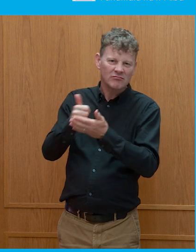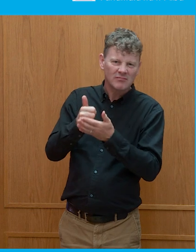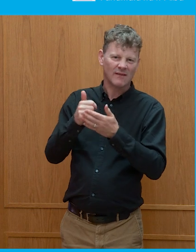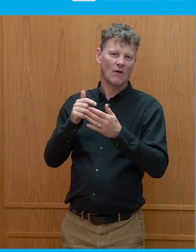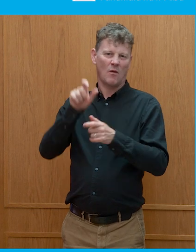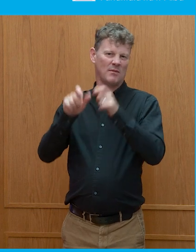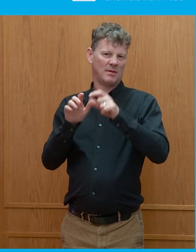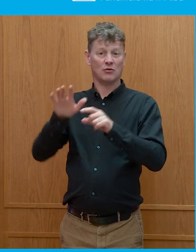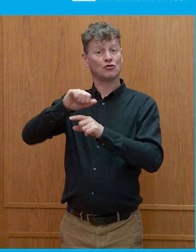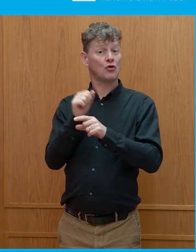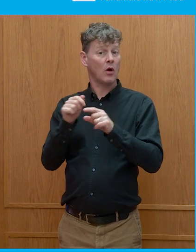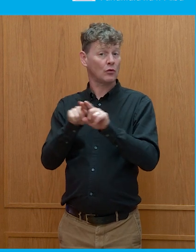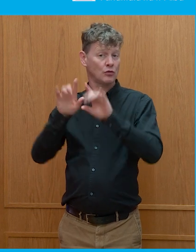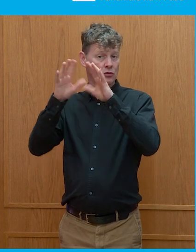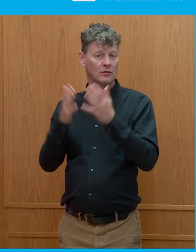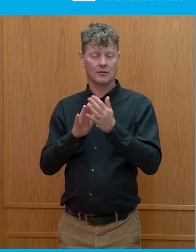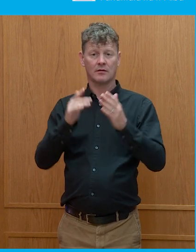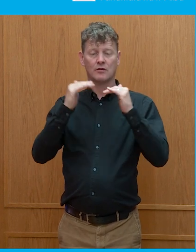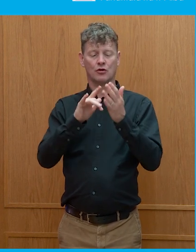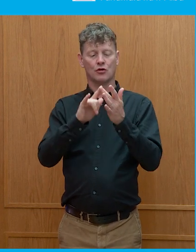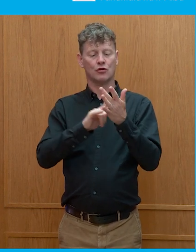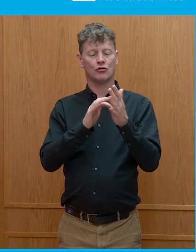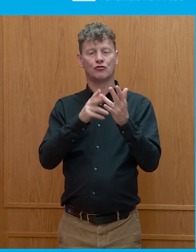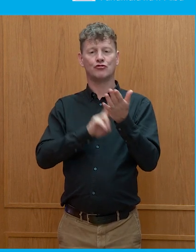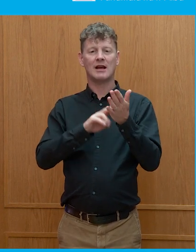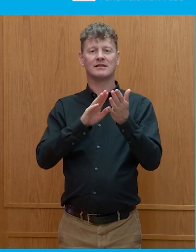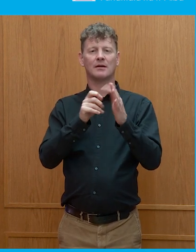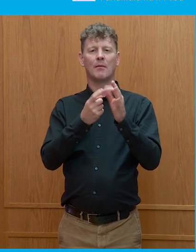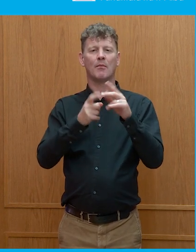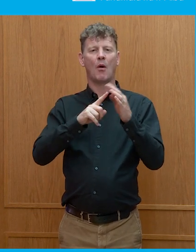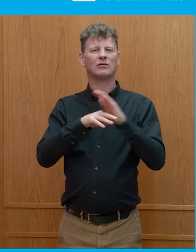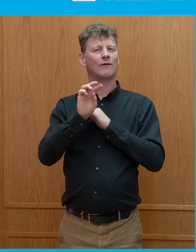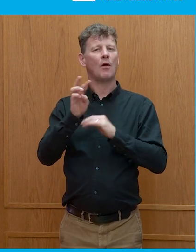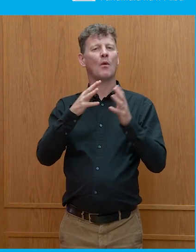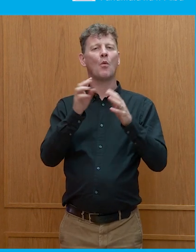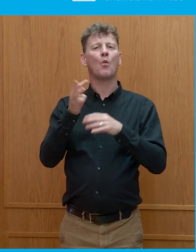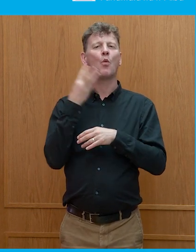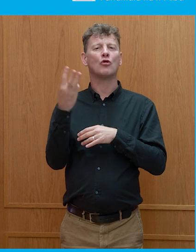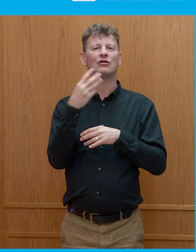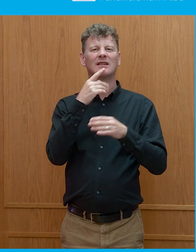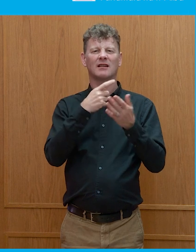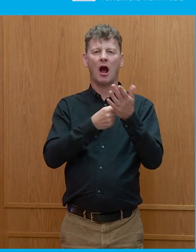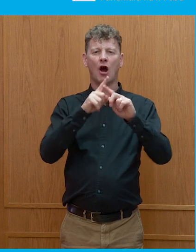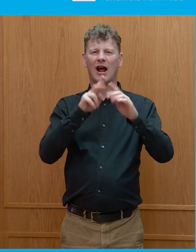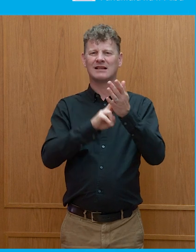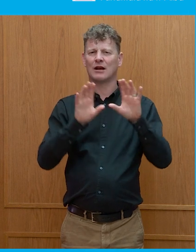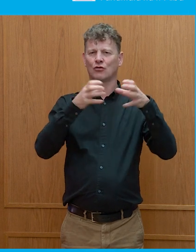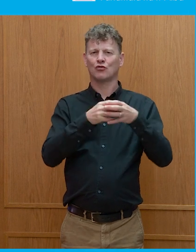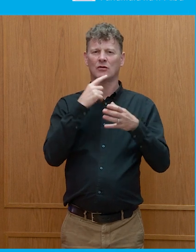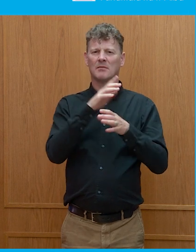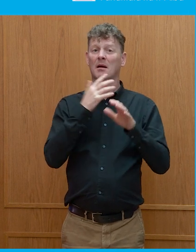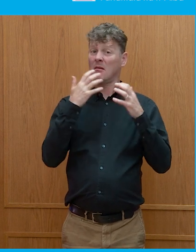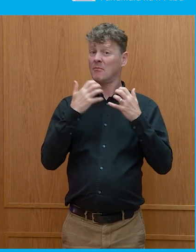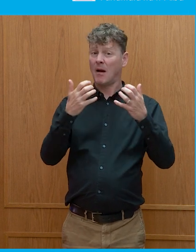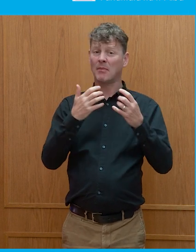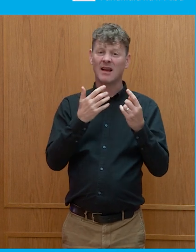and further afield. And Jason Box is a partner of RXN Group in Washington, D.C., and has worked in public affairs and opinion research for